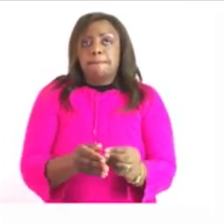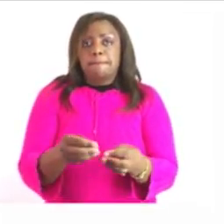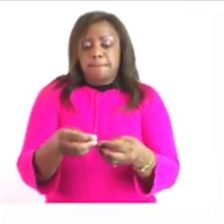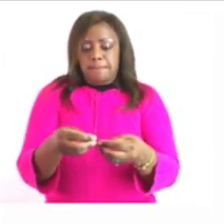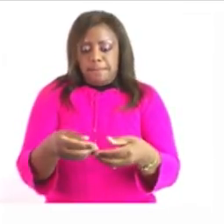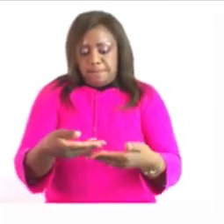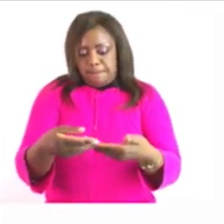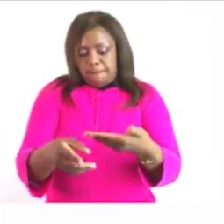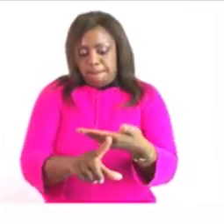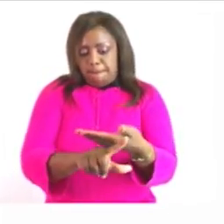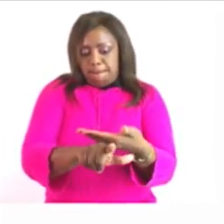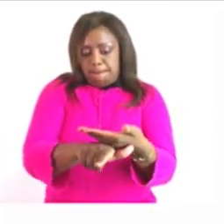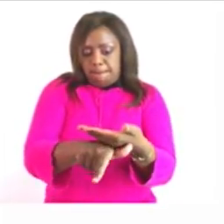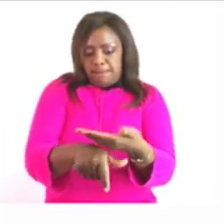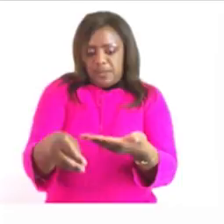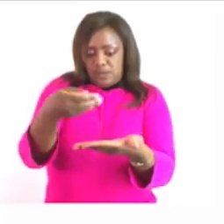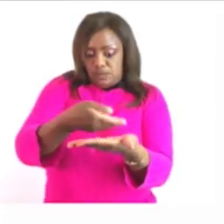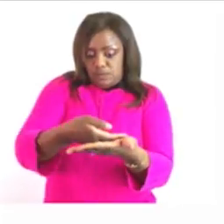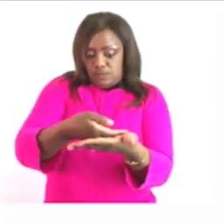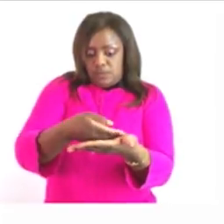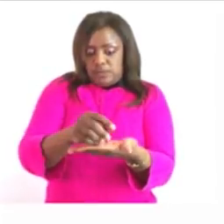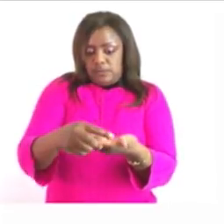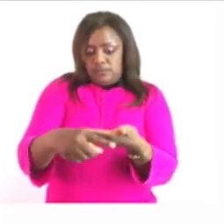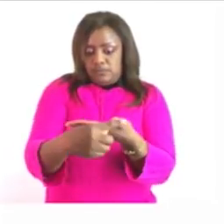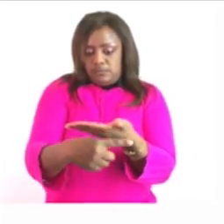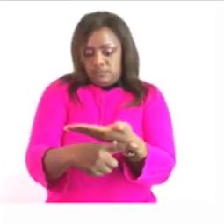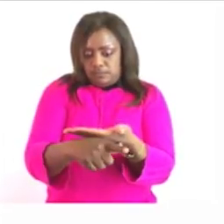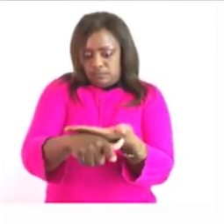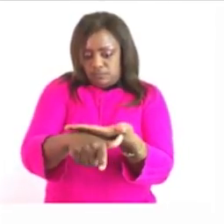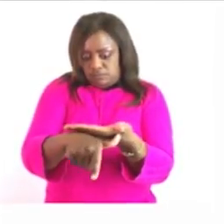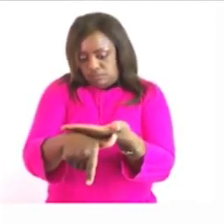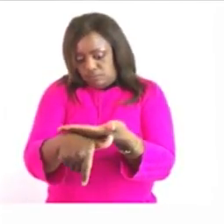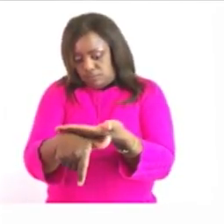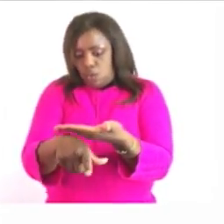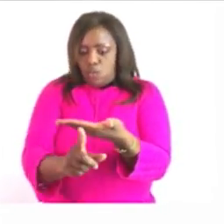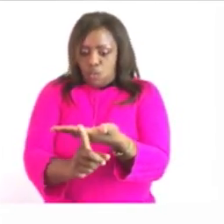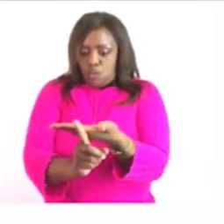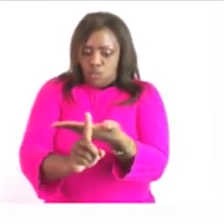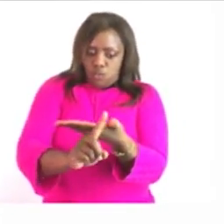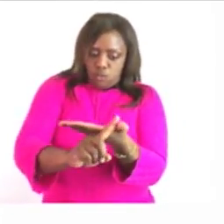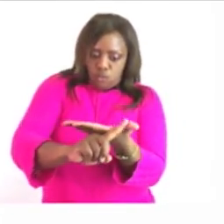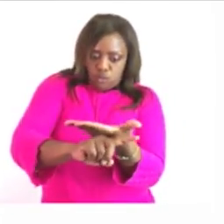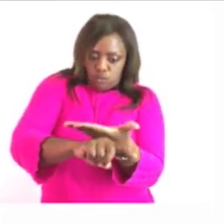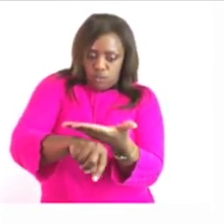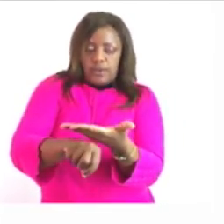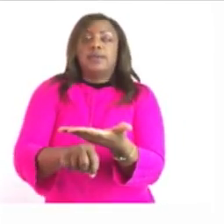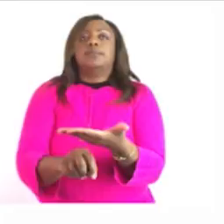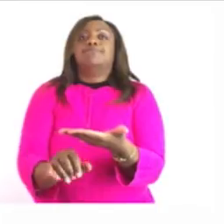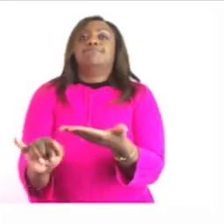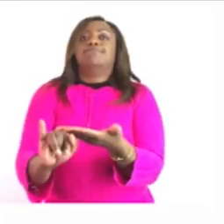the scale and take the recording or the the readings you can also